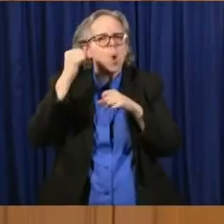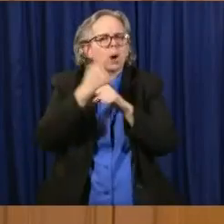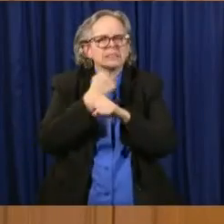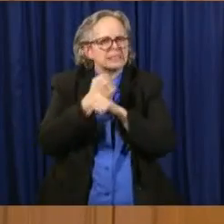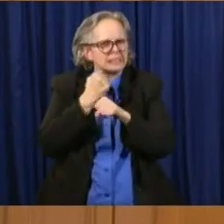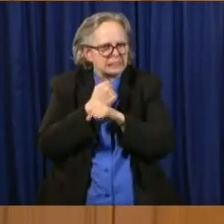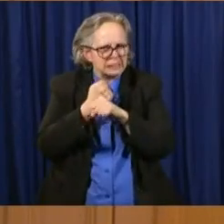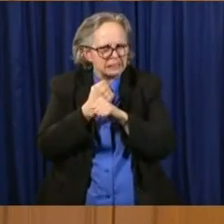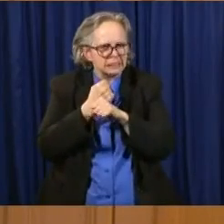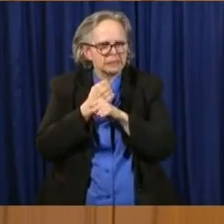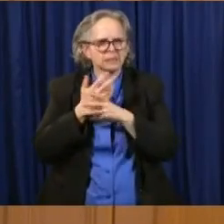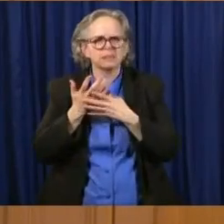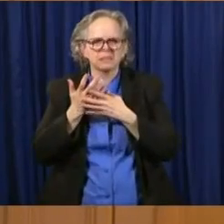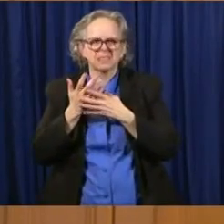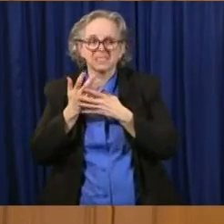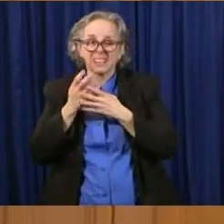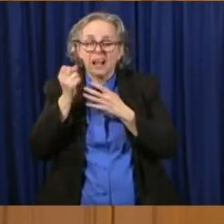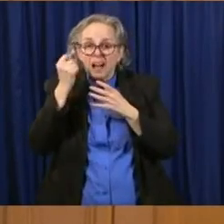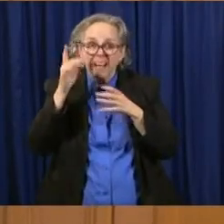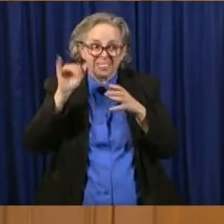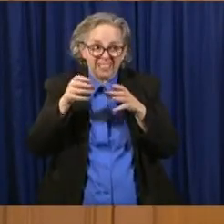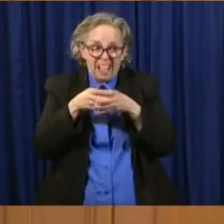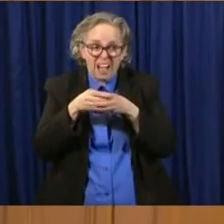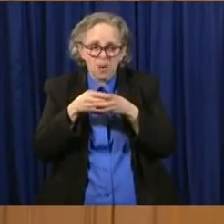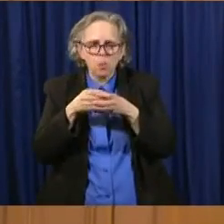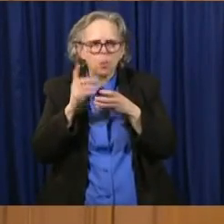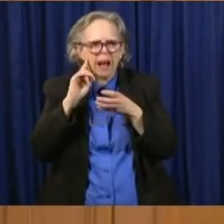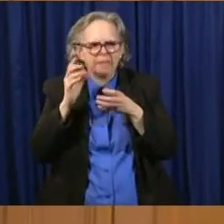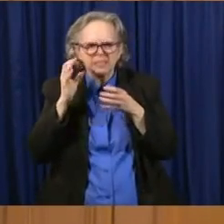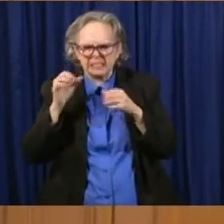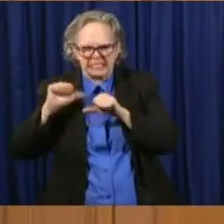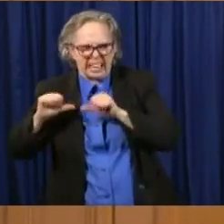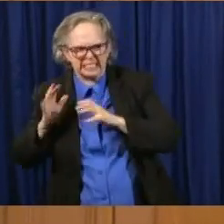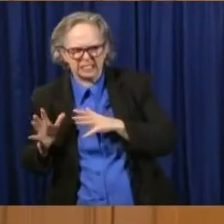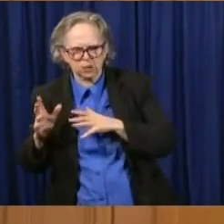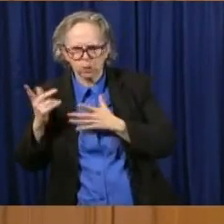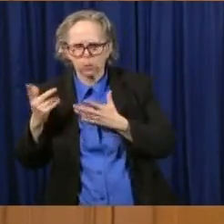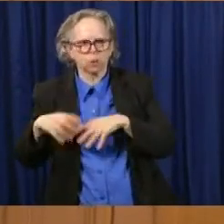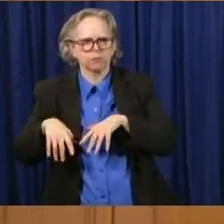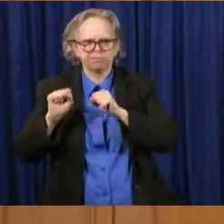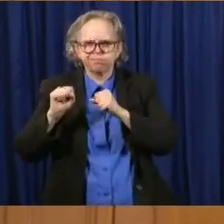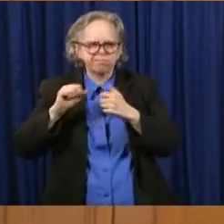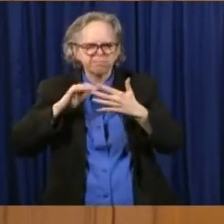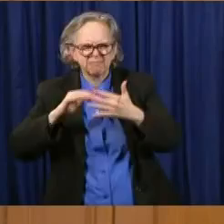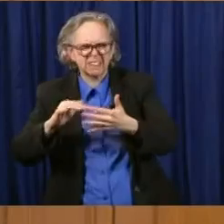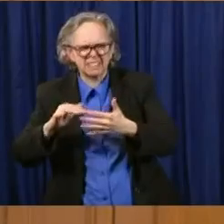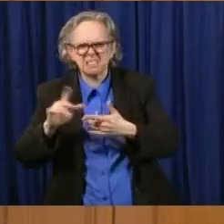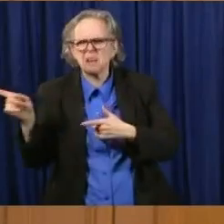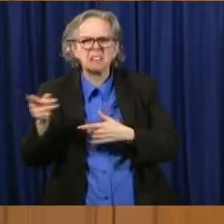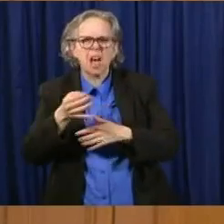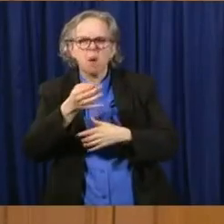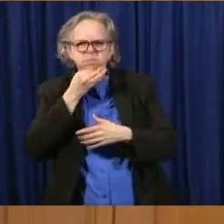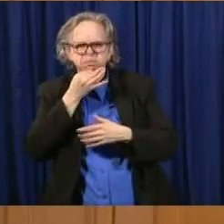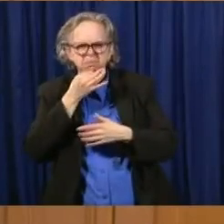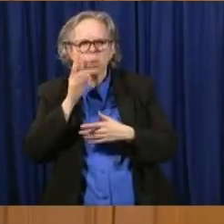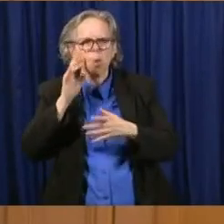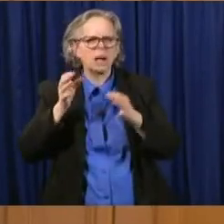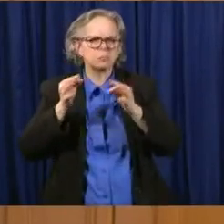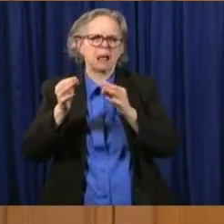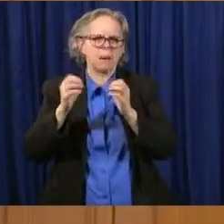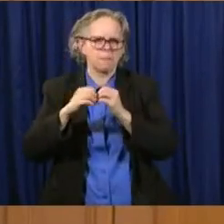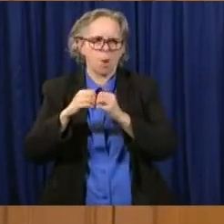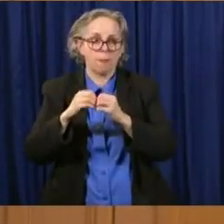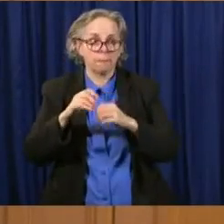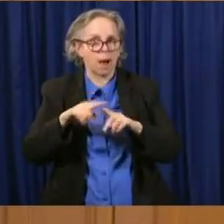that method, we'll have a scientist who actually does this every day, explain that in more depth. But it's fascinating.